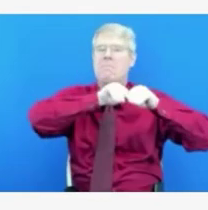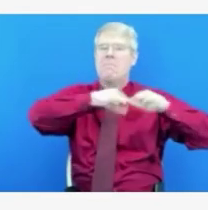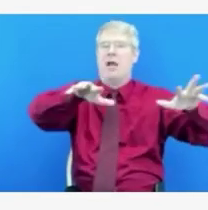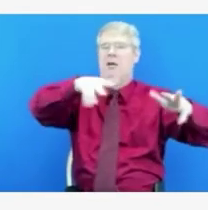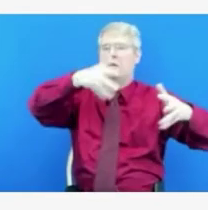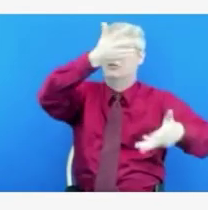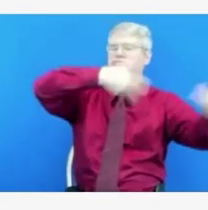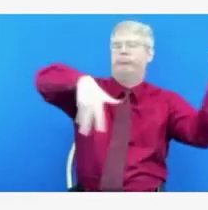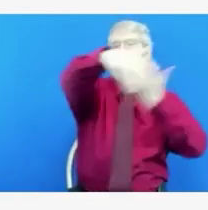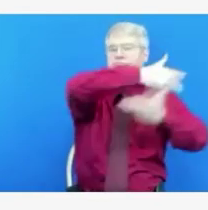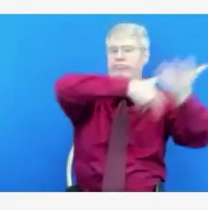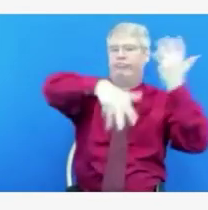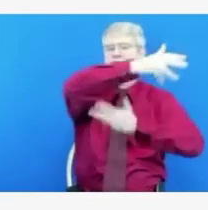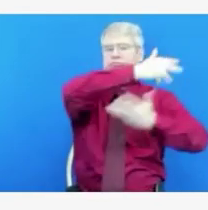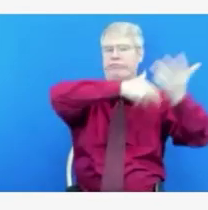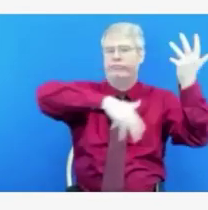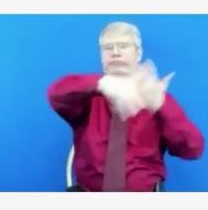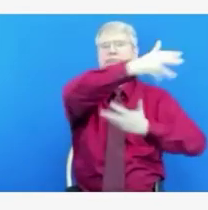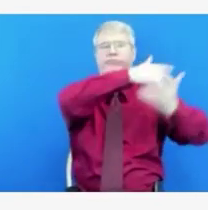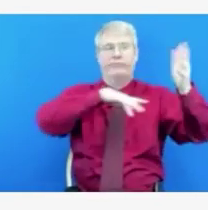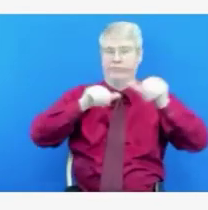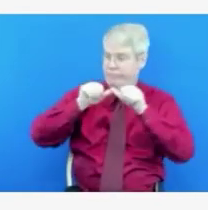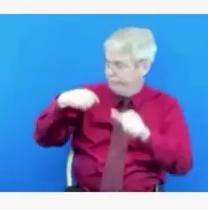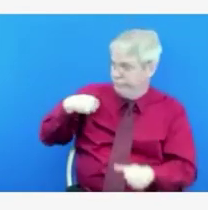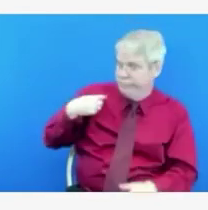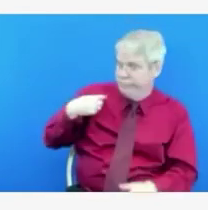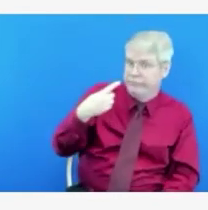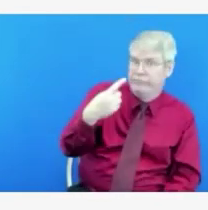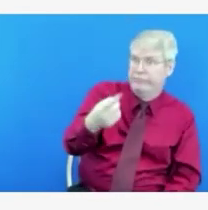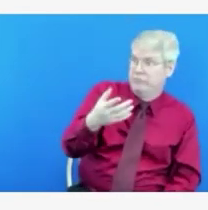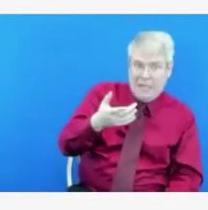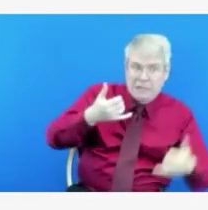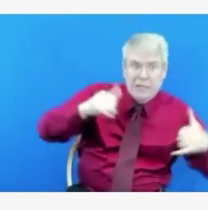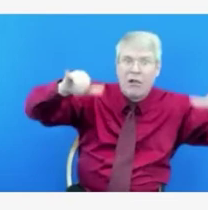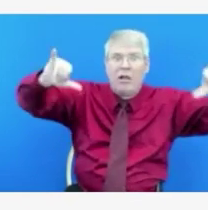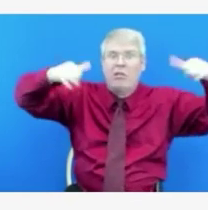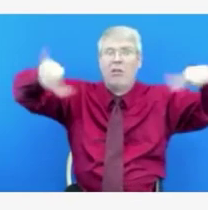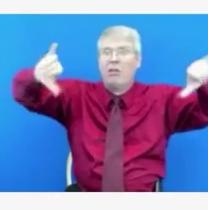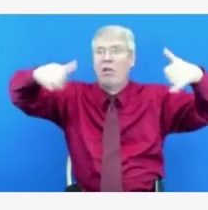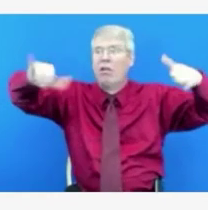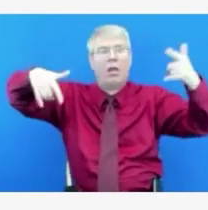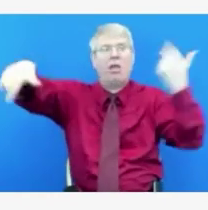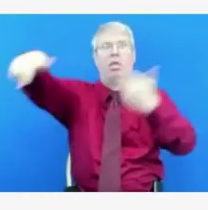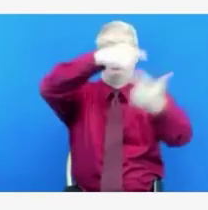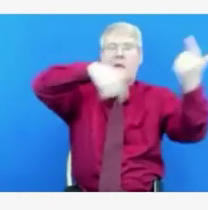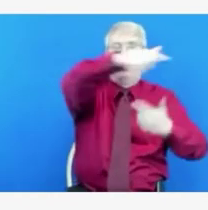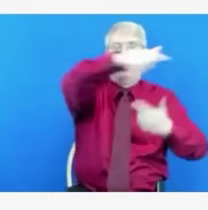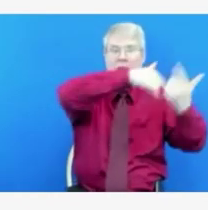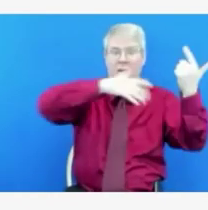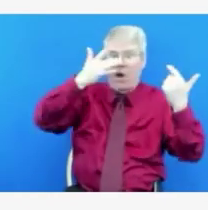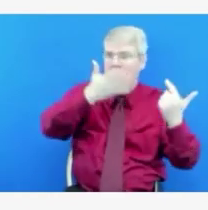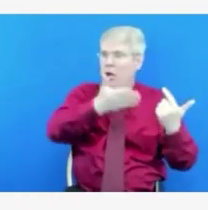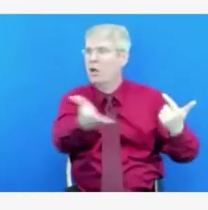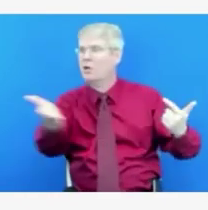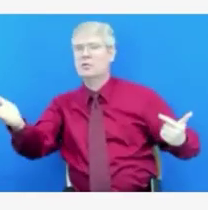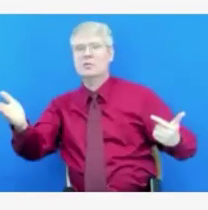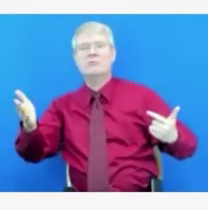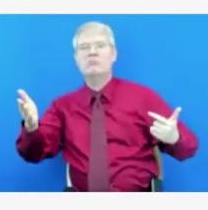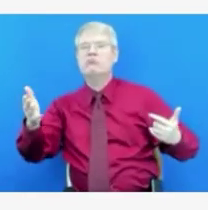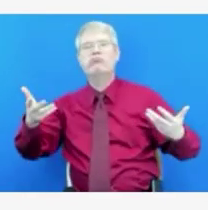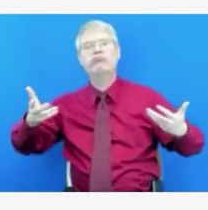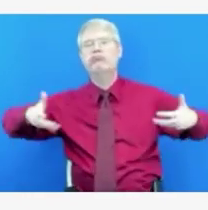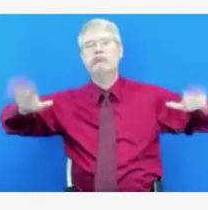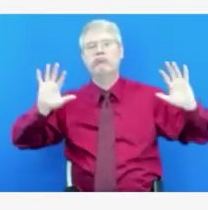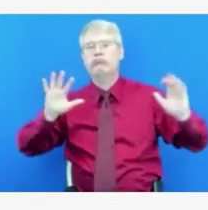Part of managing that is managing the moral injury and the burnout and emotional trauma that our